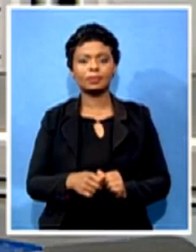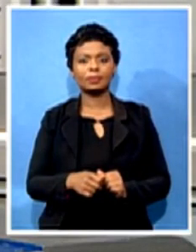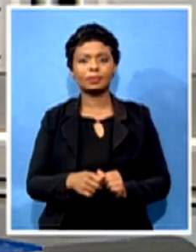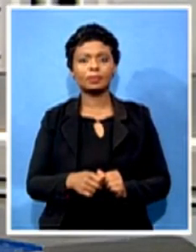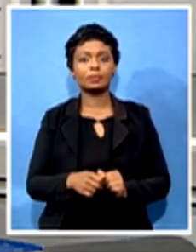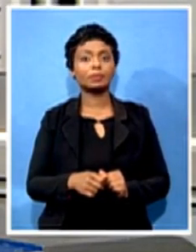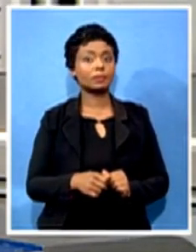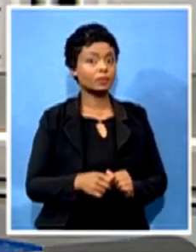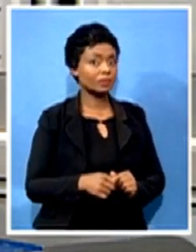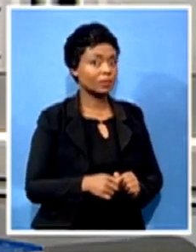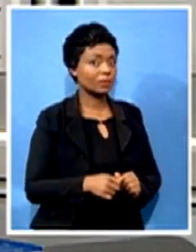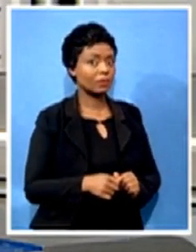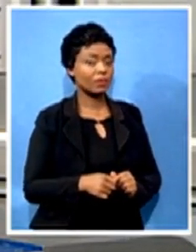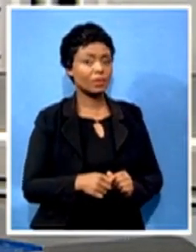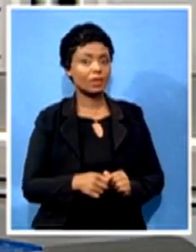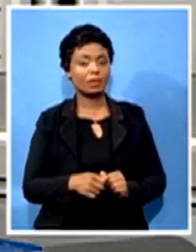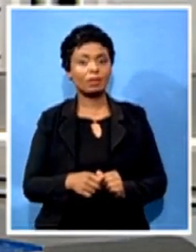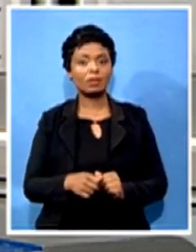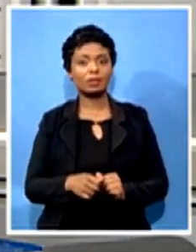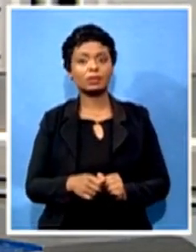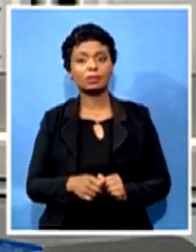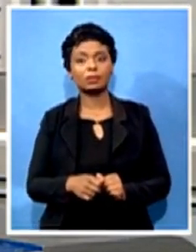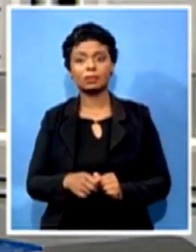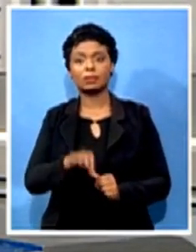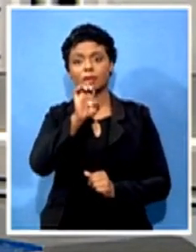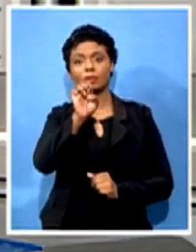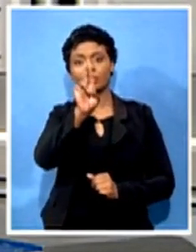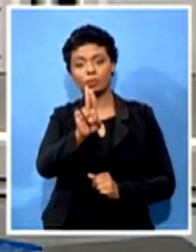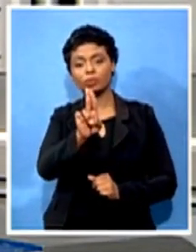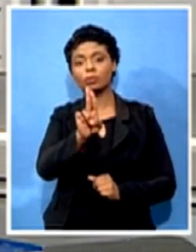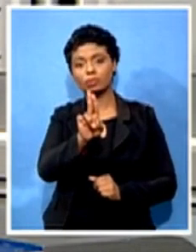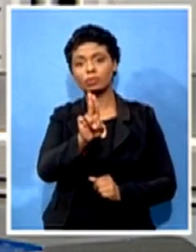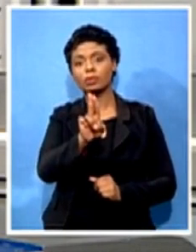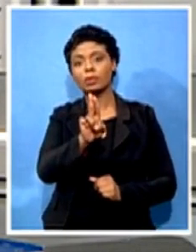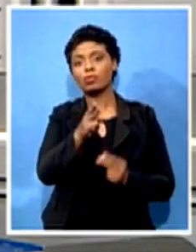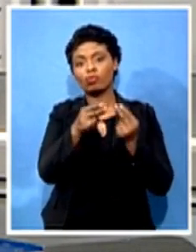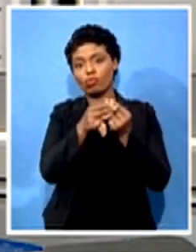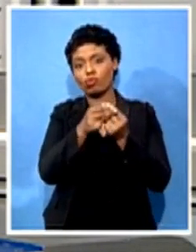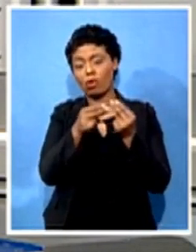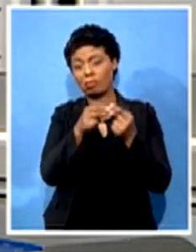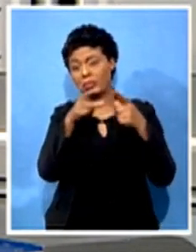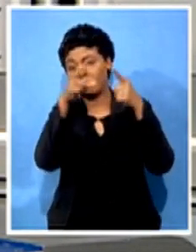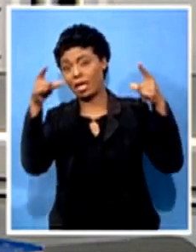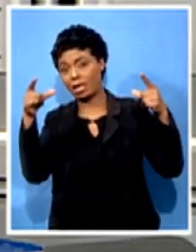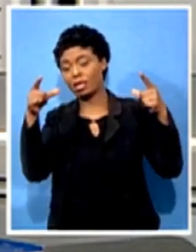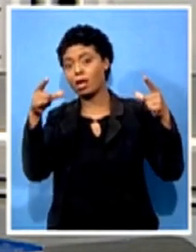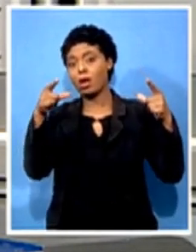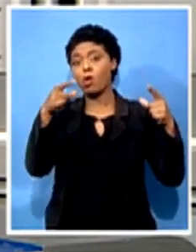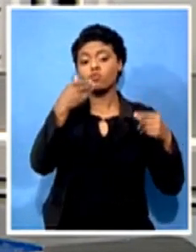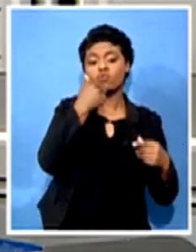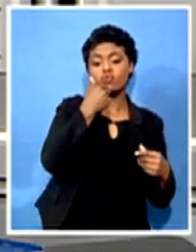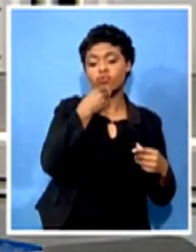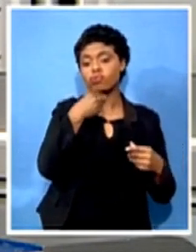According to an independent research organization who owns whom, there are over 1,000 EU companies